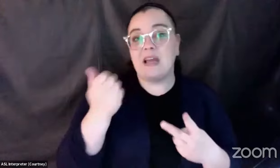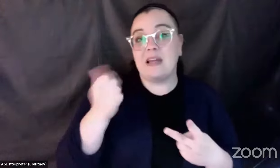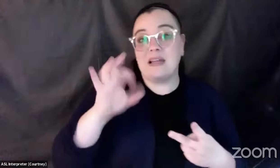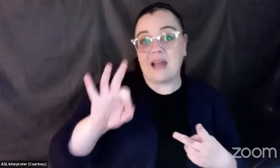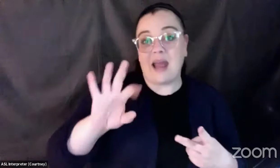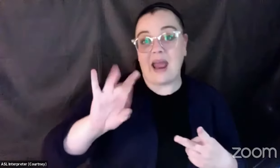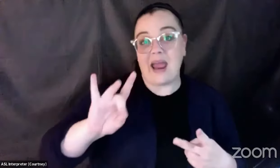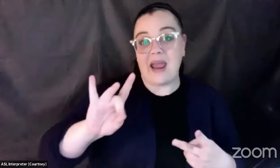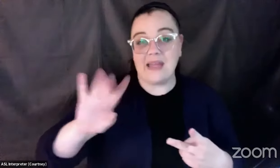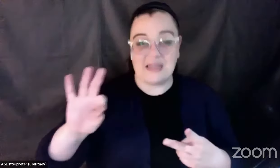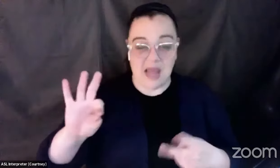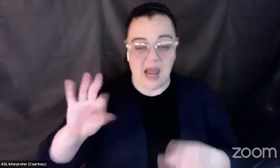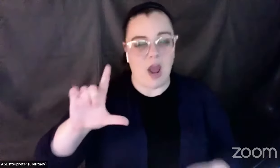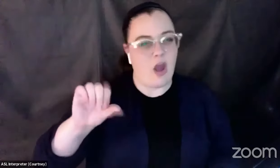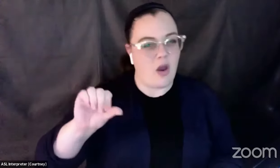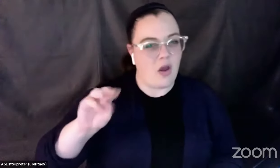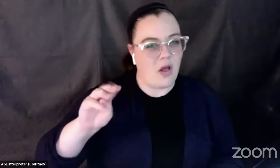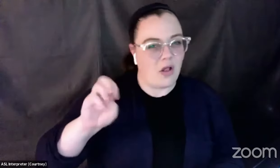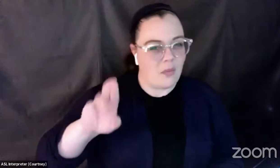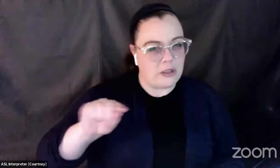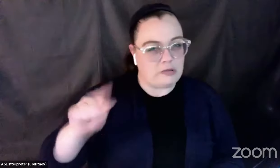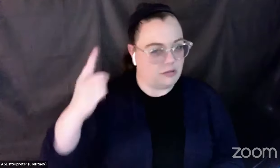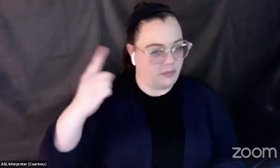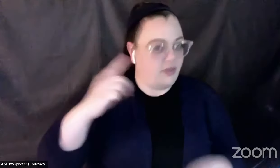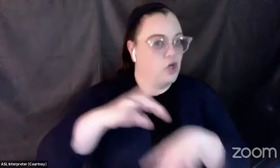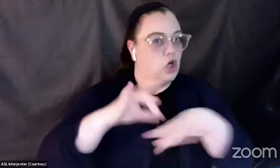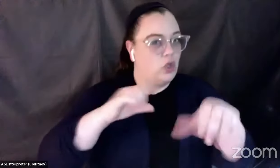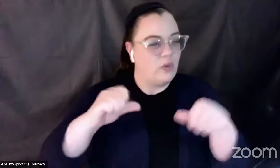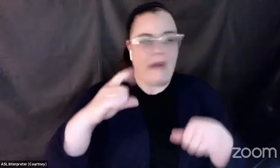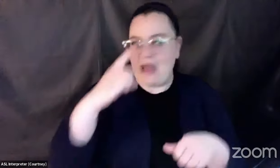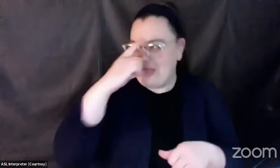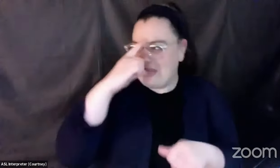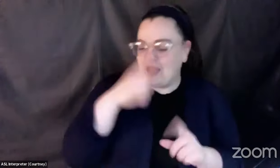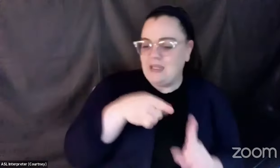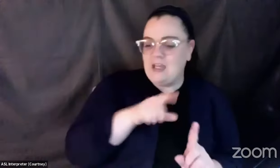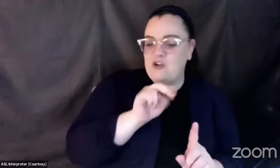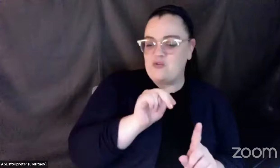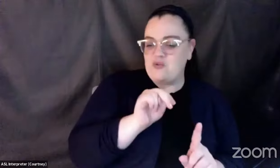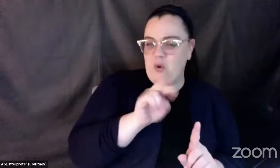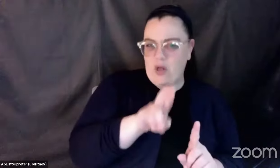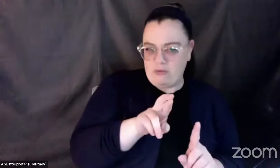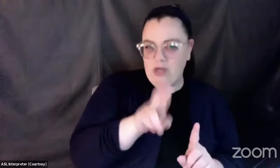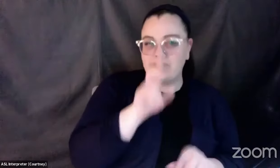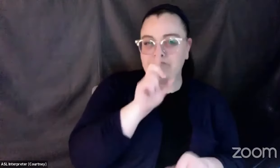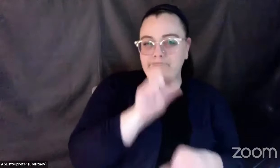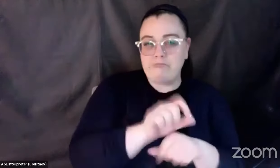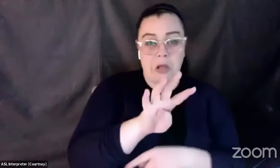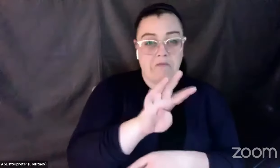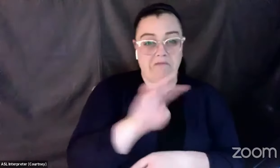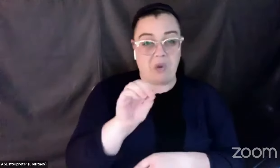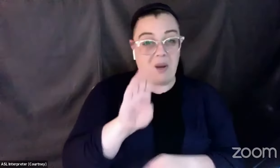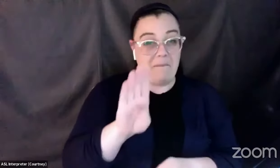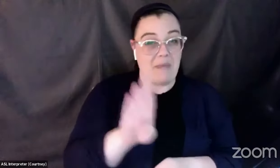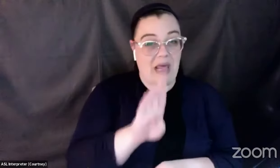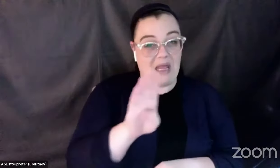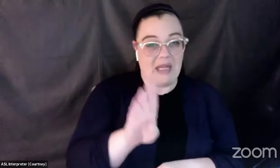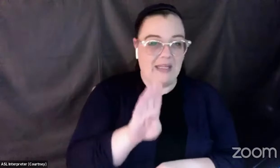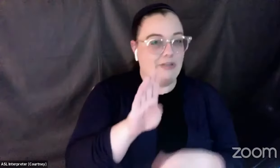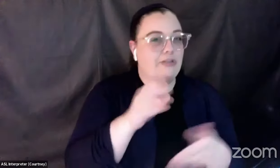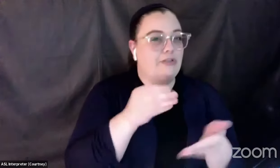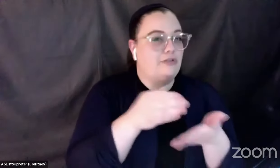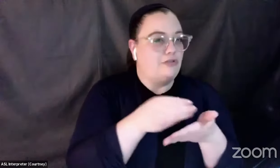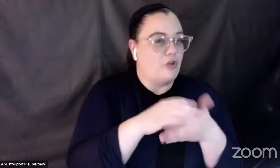And I believe Northridge was actually about $40 billion plus in losses, whereas Loma Prieta was